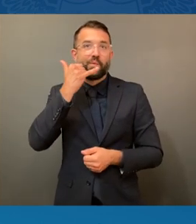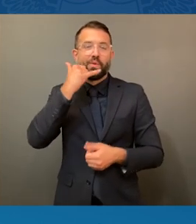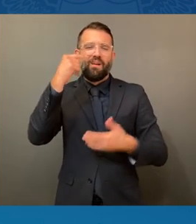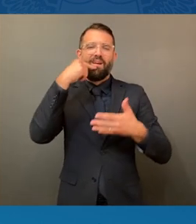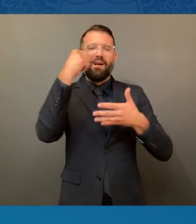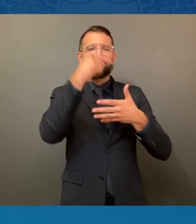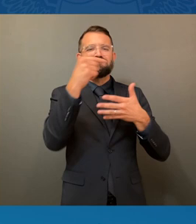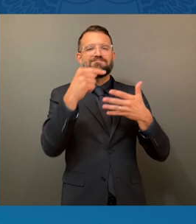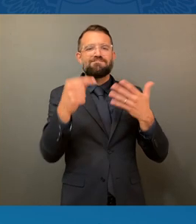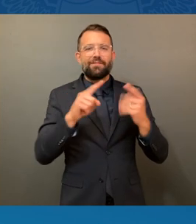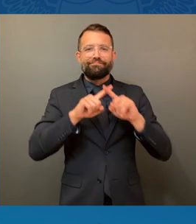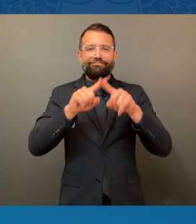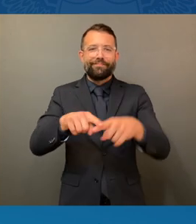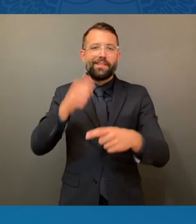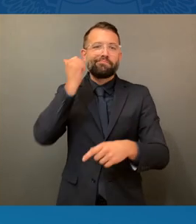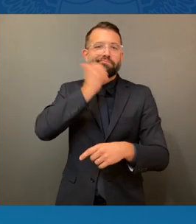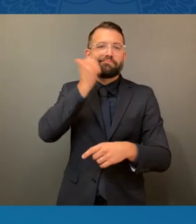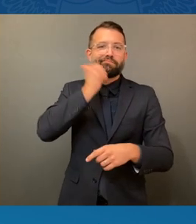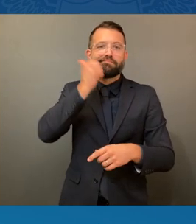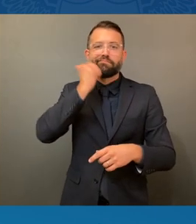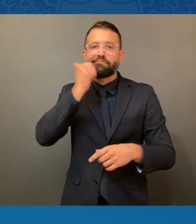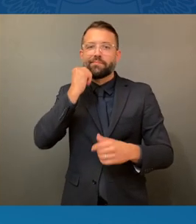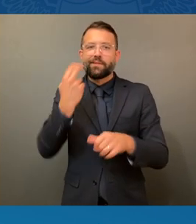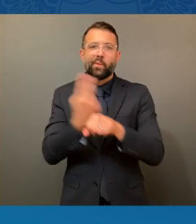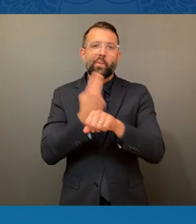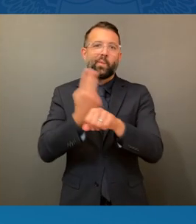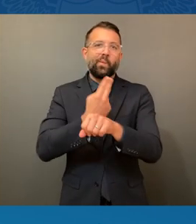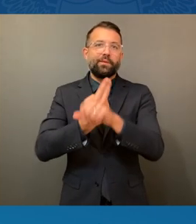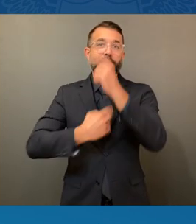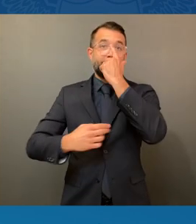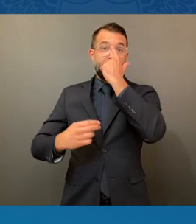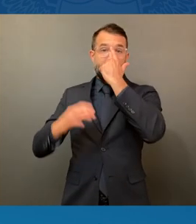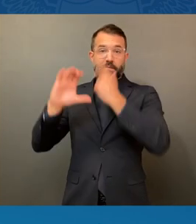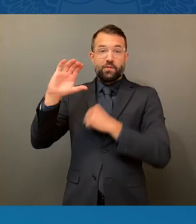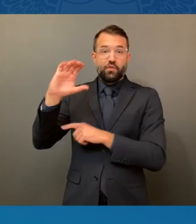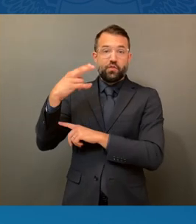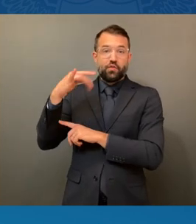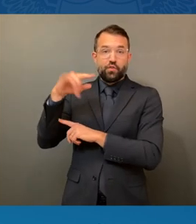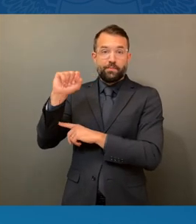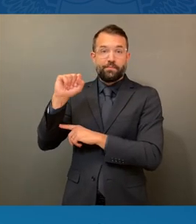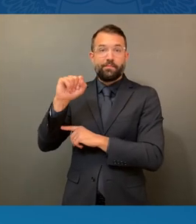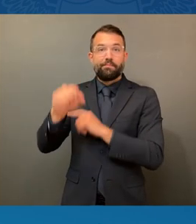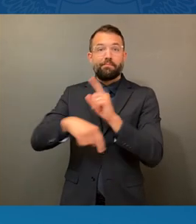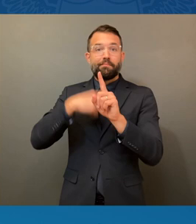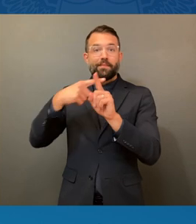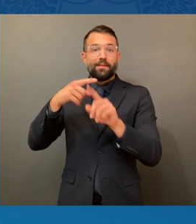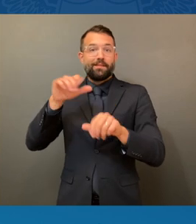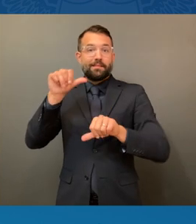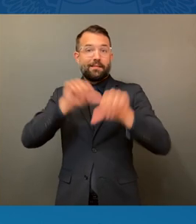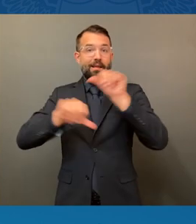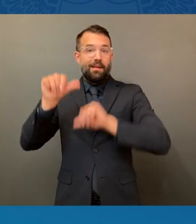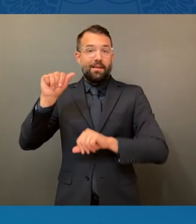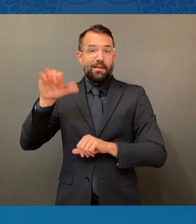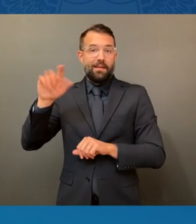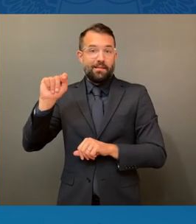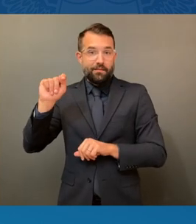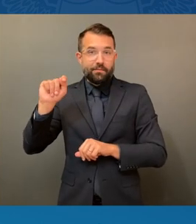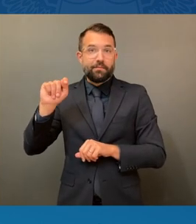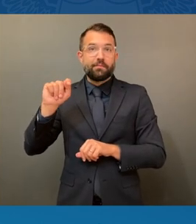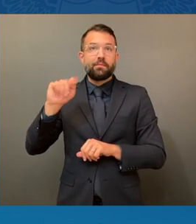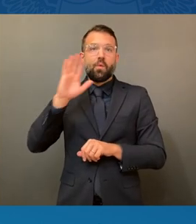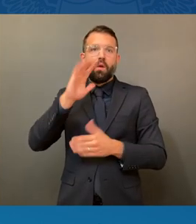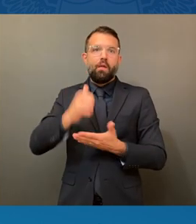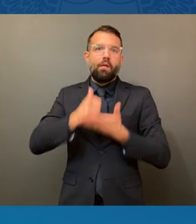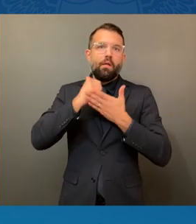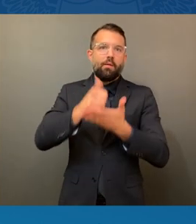day. The CHIPS and Science Act will also, for the United States, do something that is very important to our administration and to the